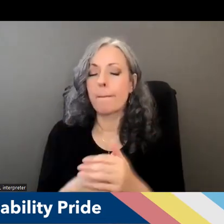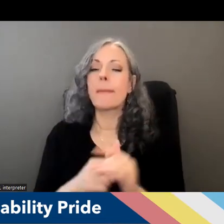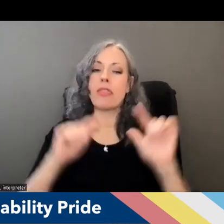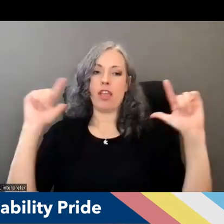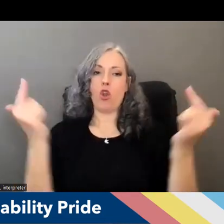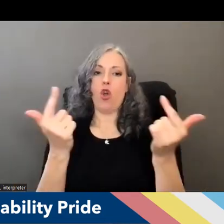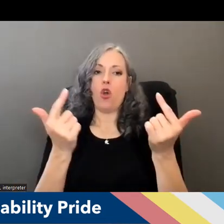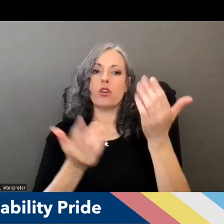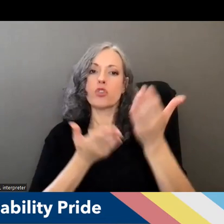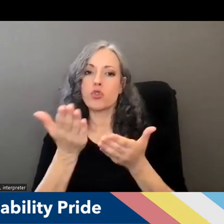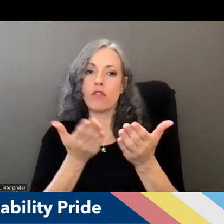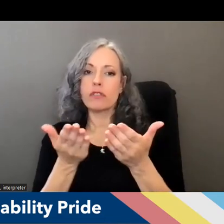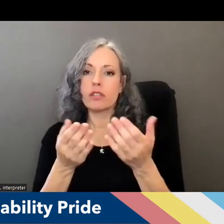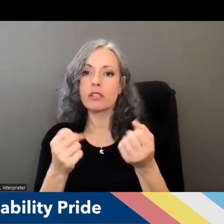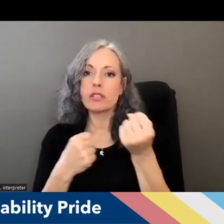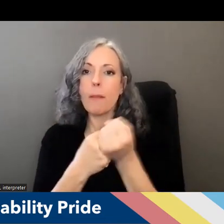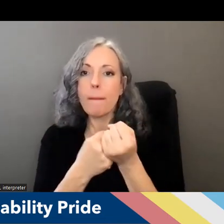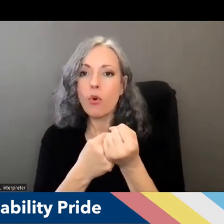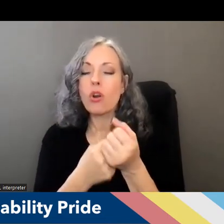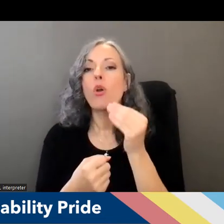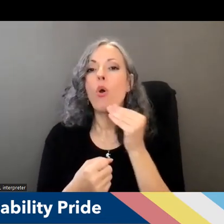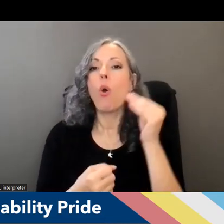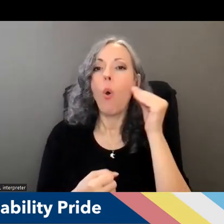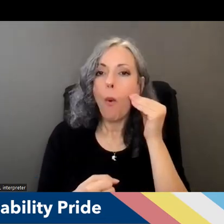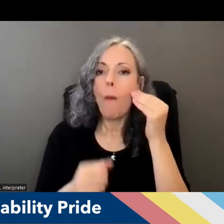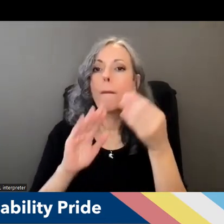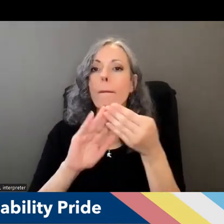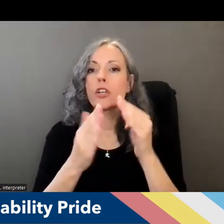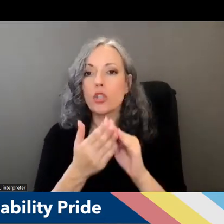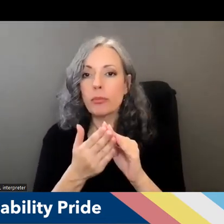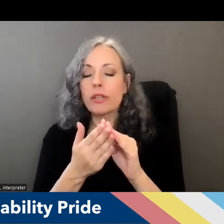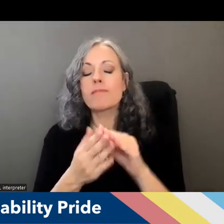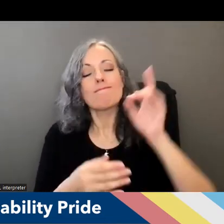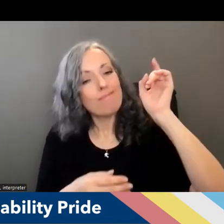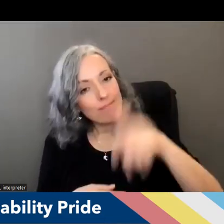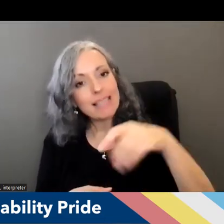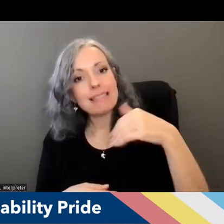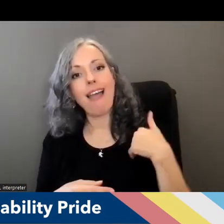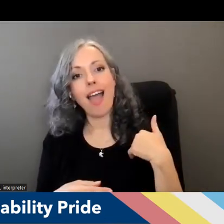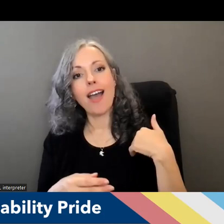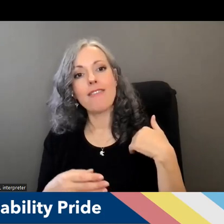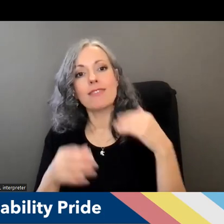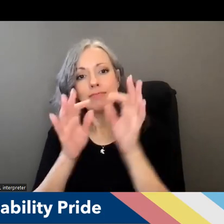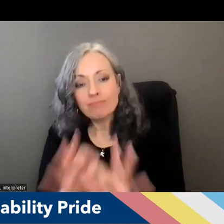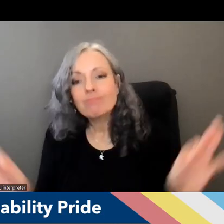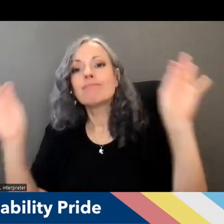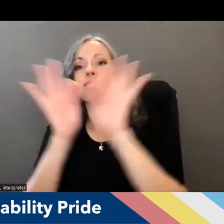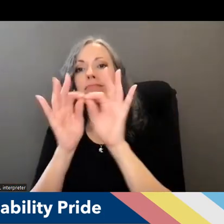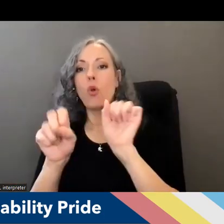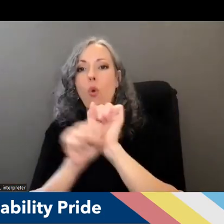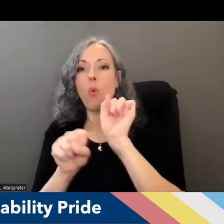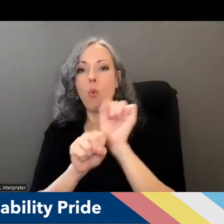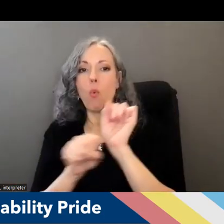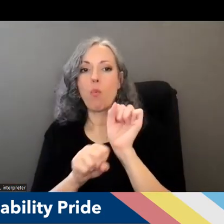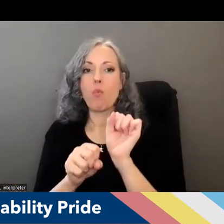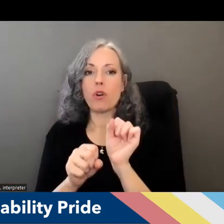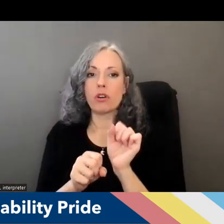support individuals at home and in the community require a highly valued high quality workforce and we know